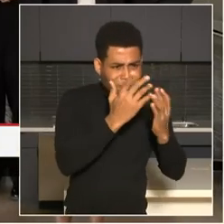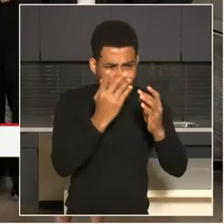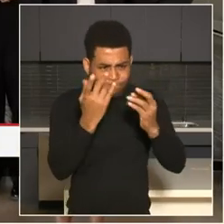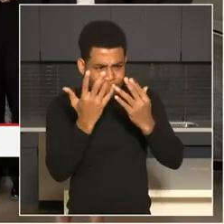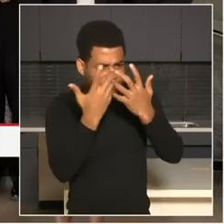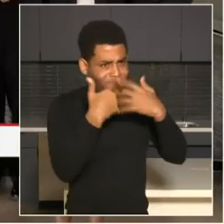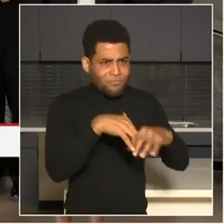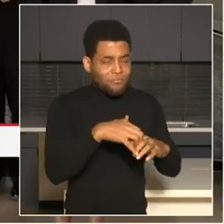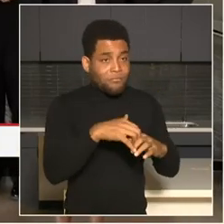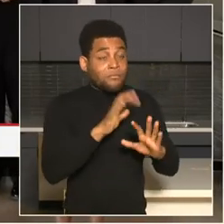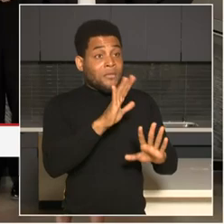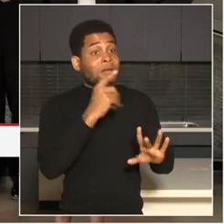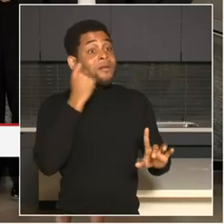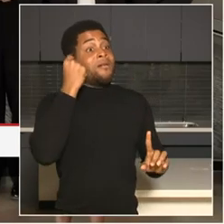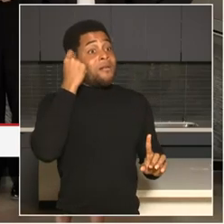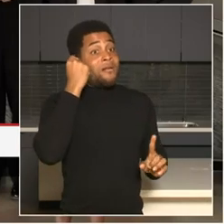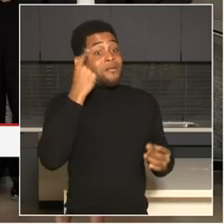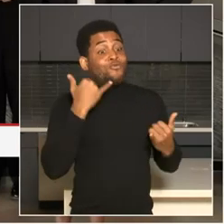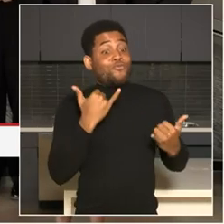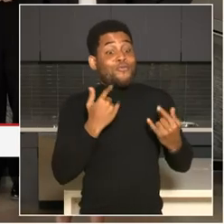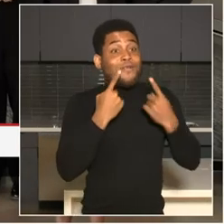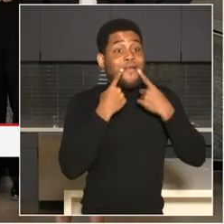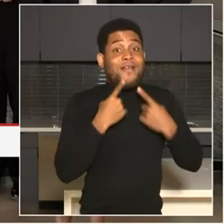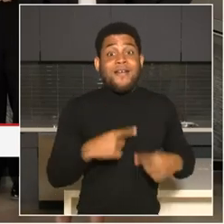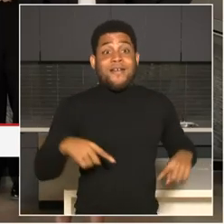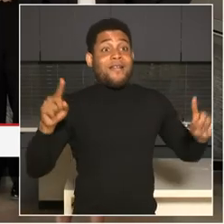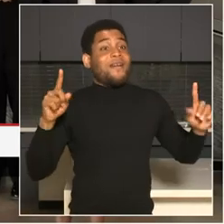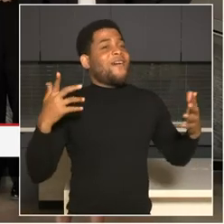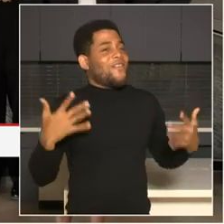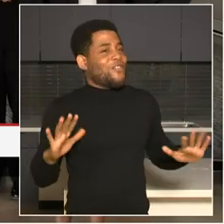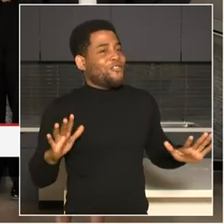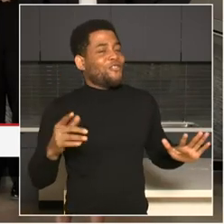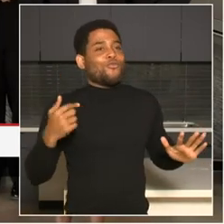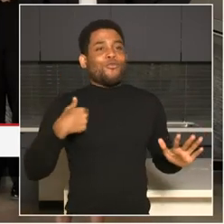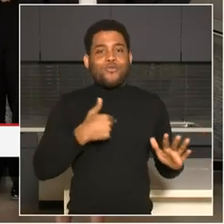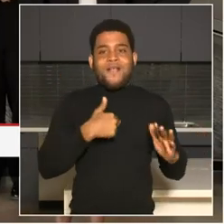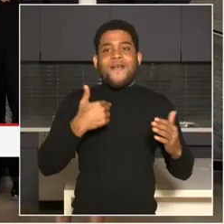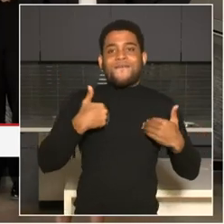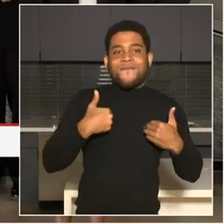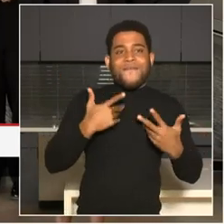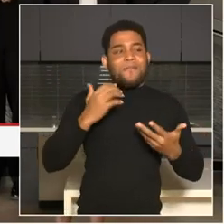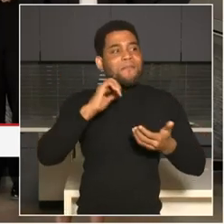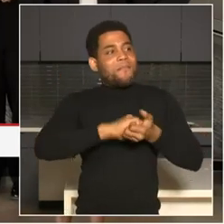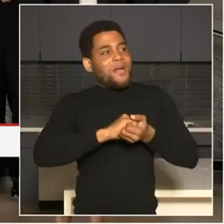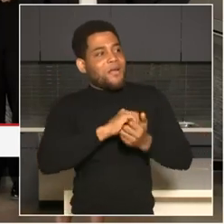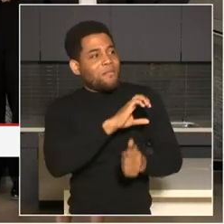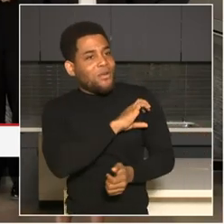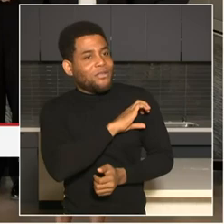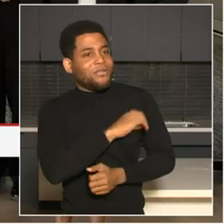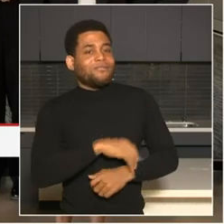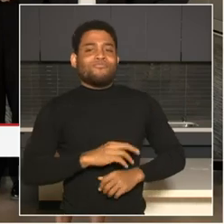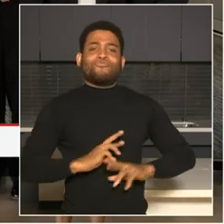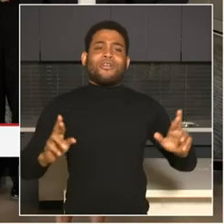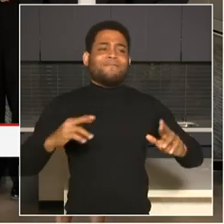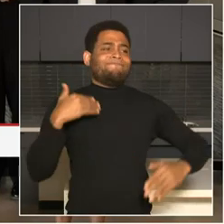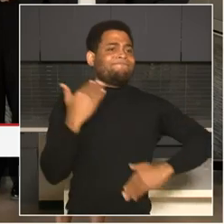the announcement of the commitment from our partnering agencies here in the region and also here in the District of Columbia.